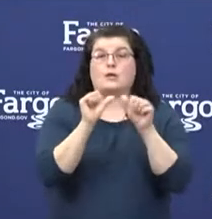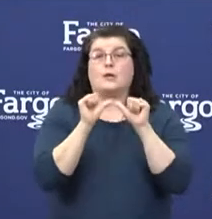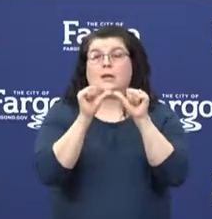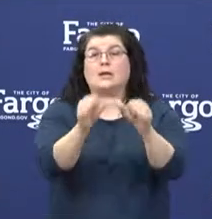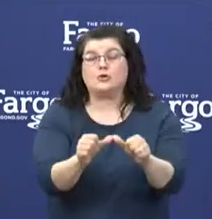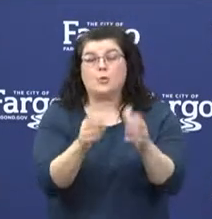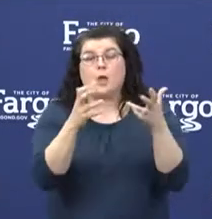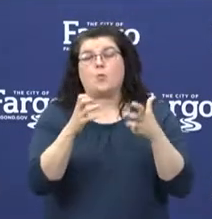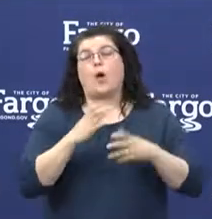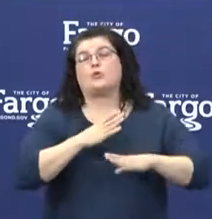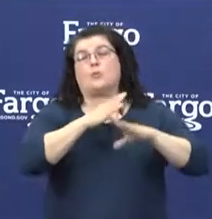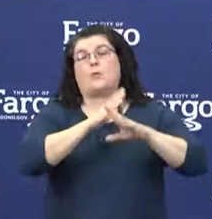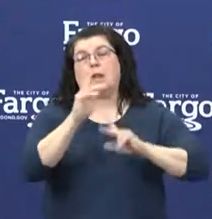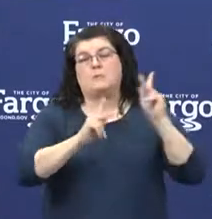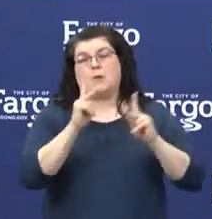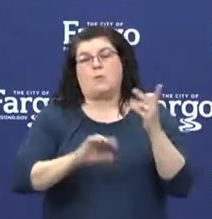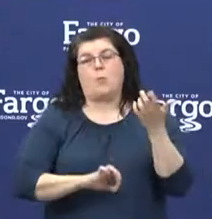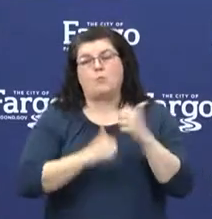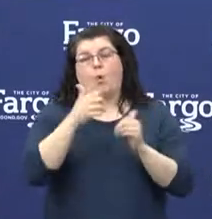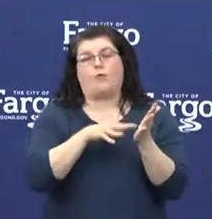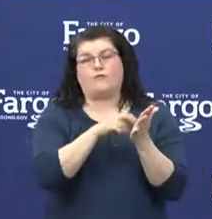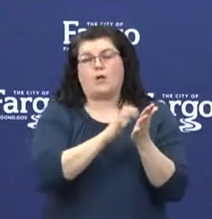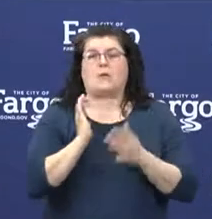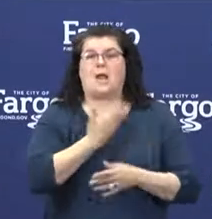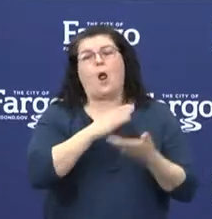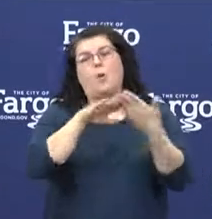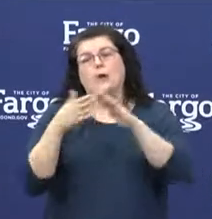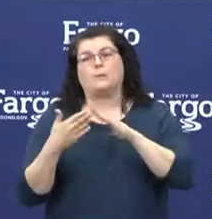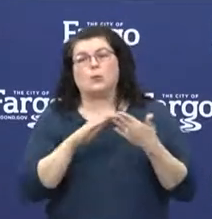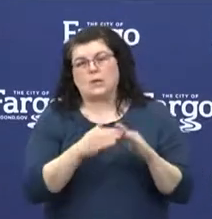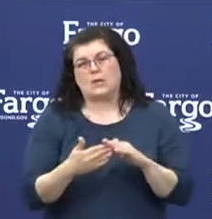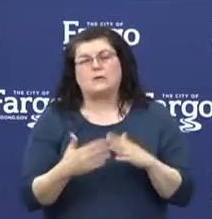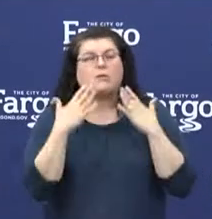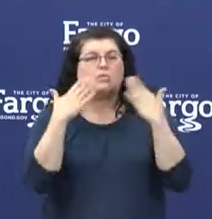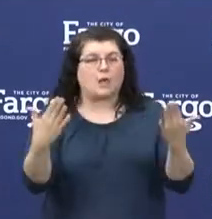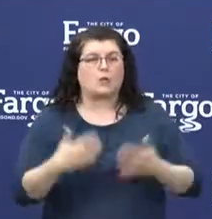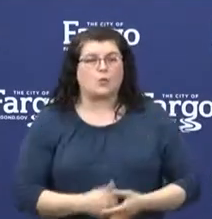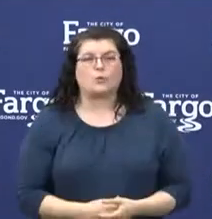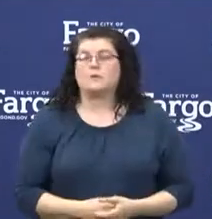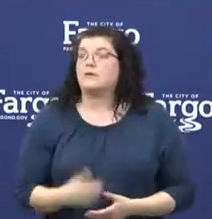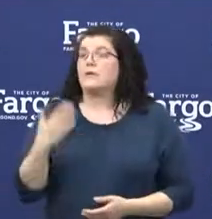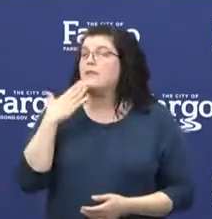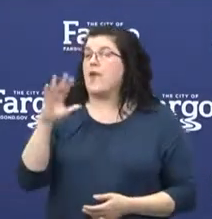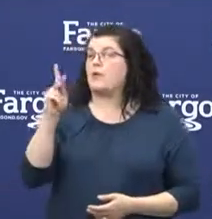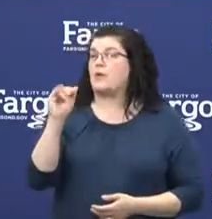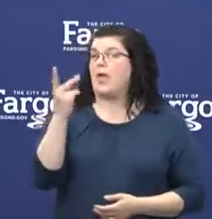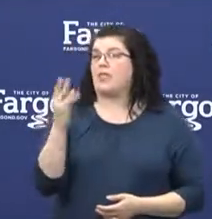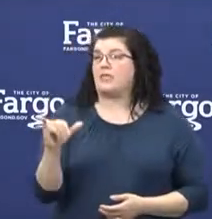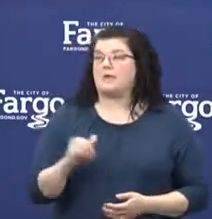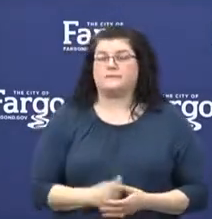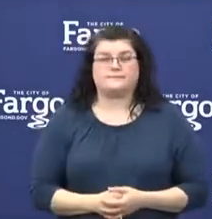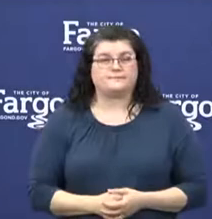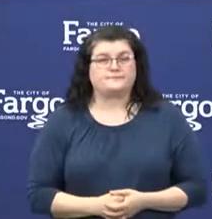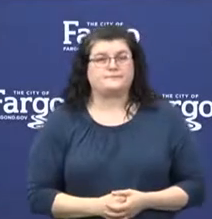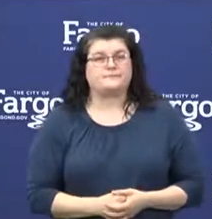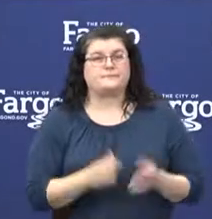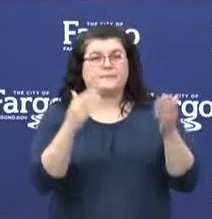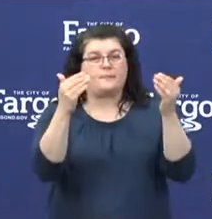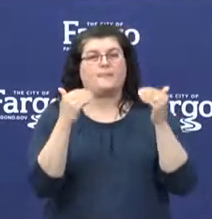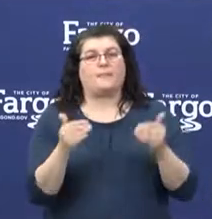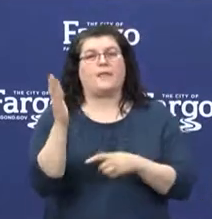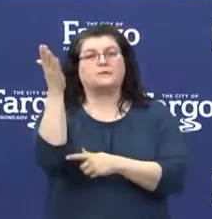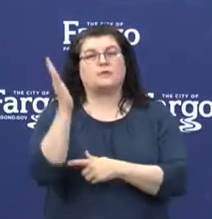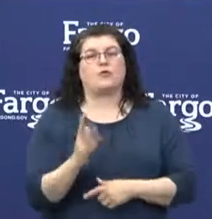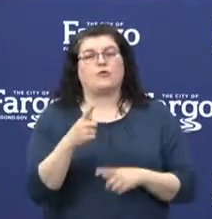vulnerable citizens in our community. Thank you. Thank you, Kathy. Our next speaker is from